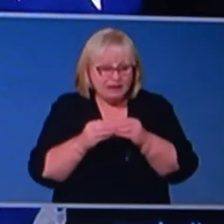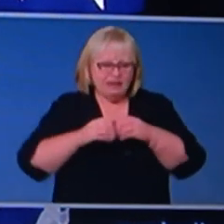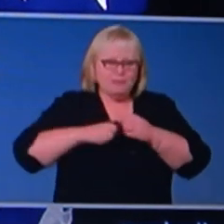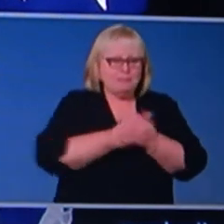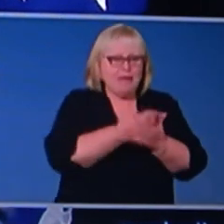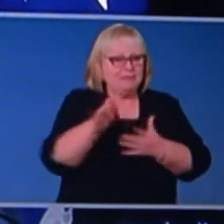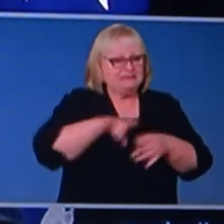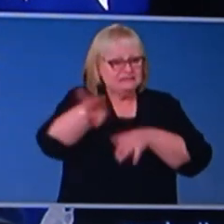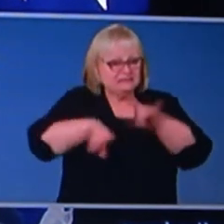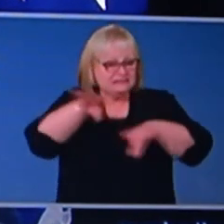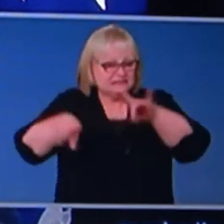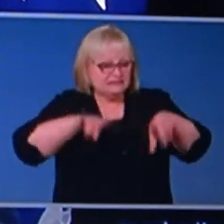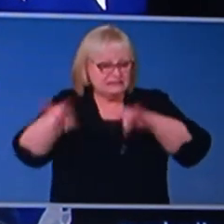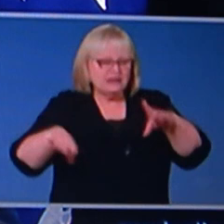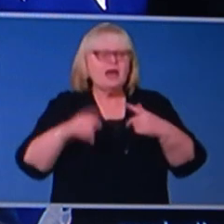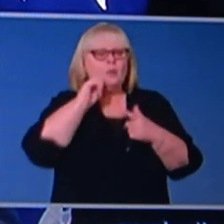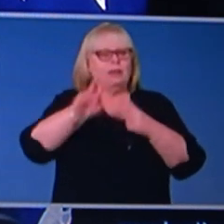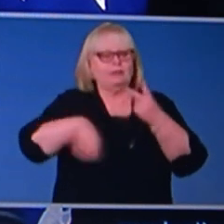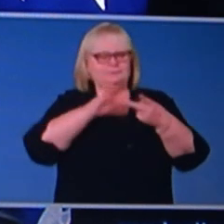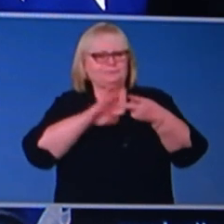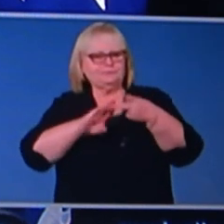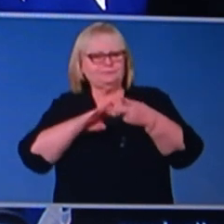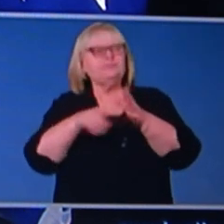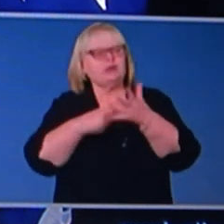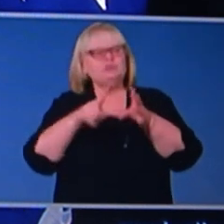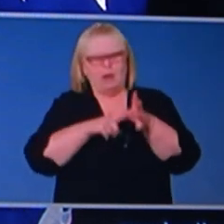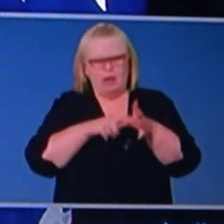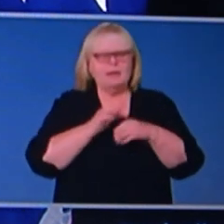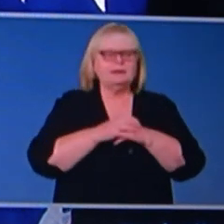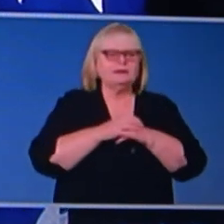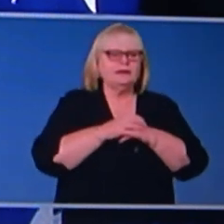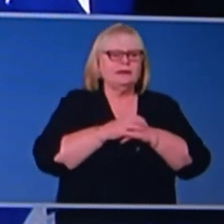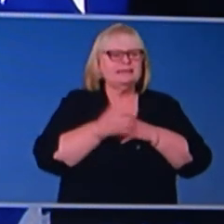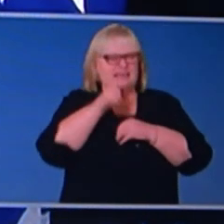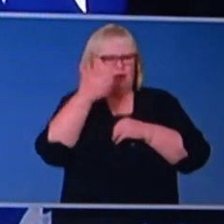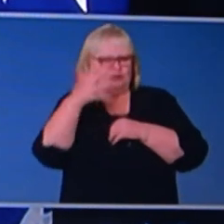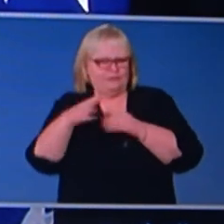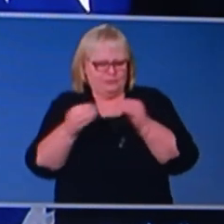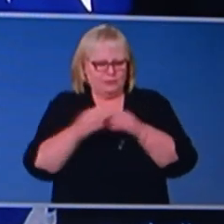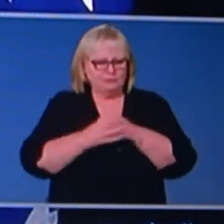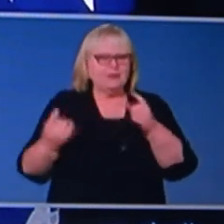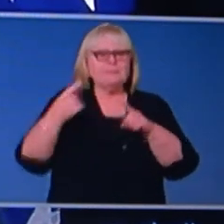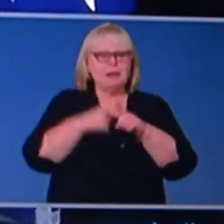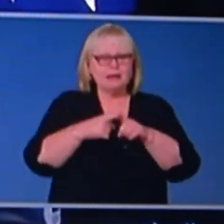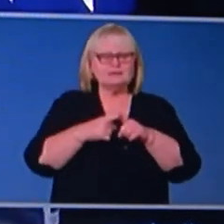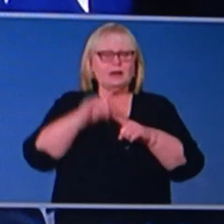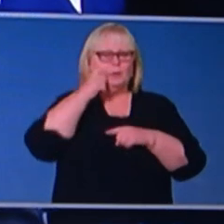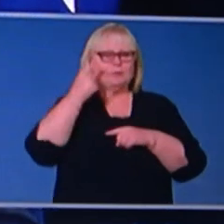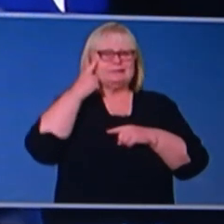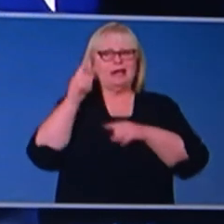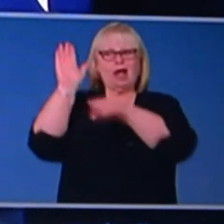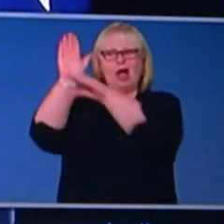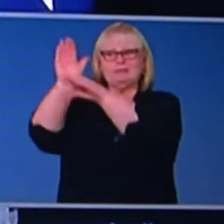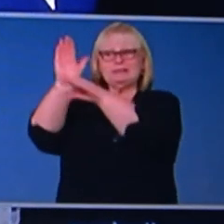made. And of course, another one will be made in July. There's also been, we heard today, a significant fall expected in net overseas